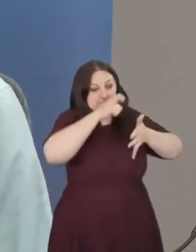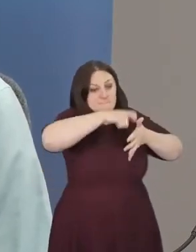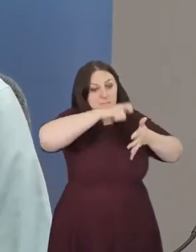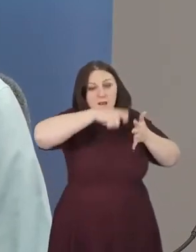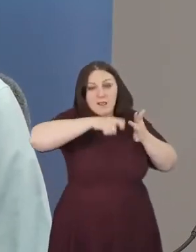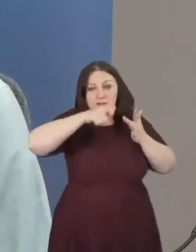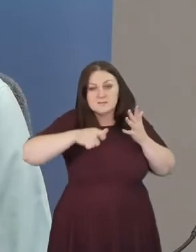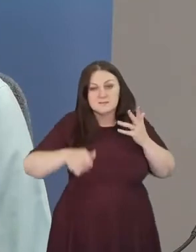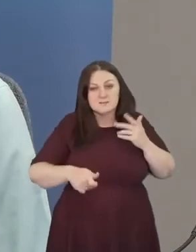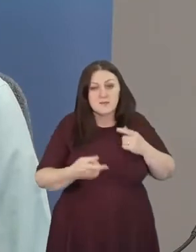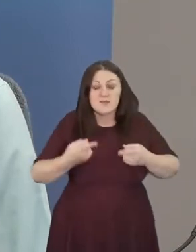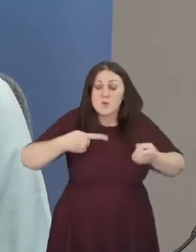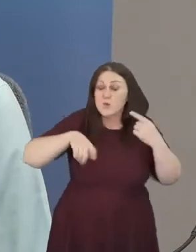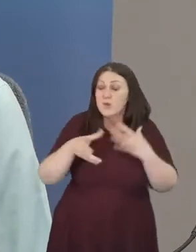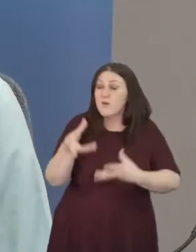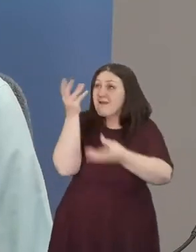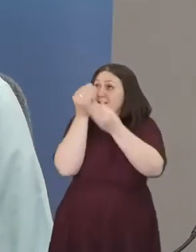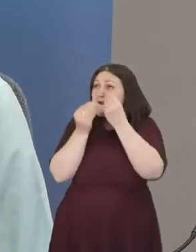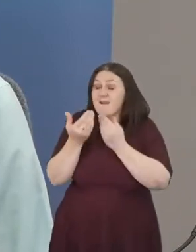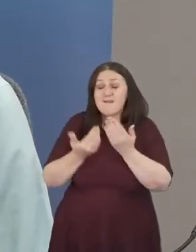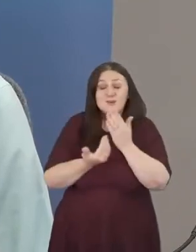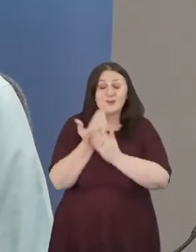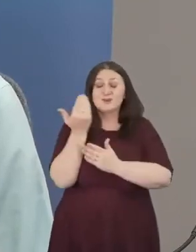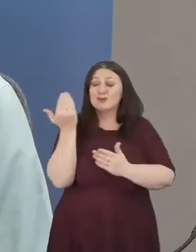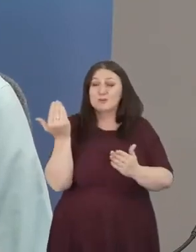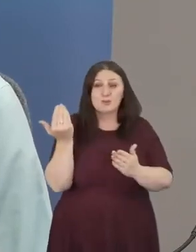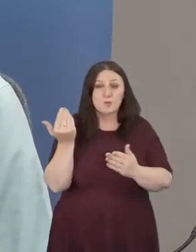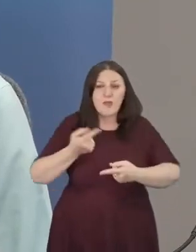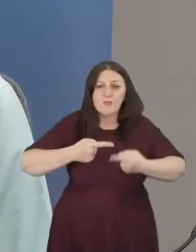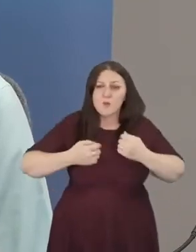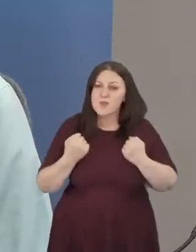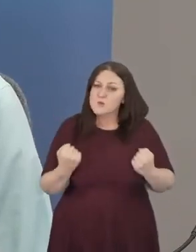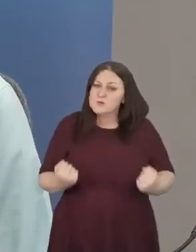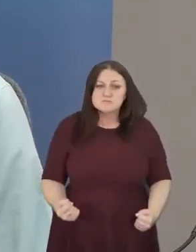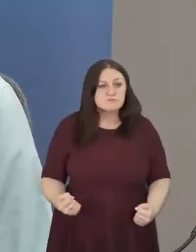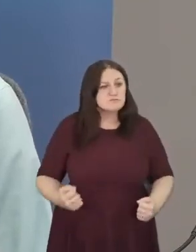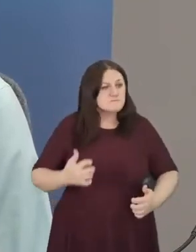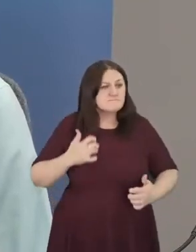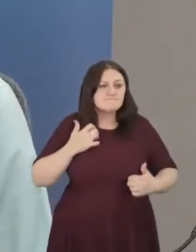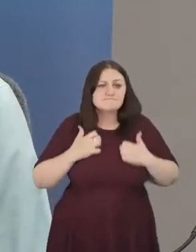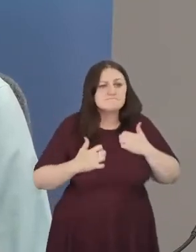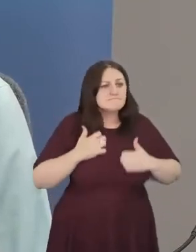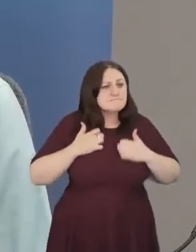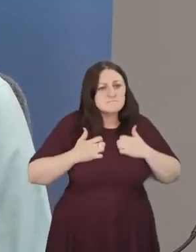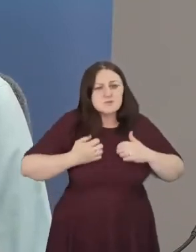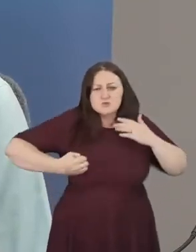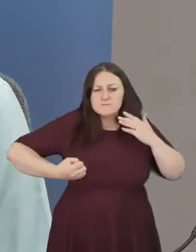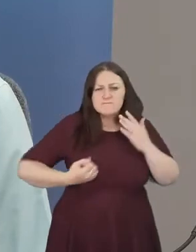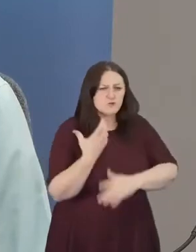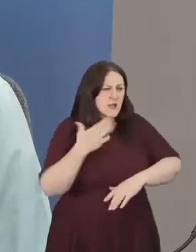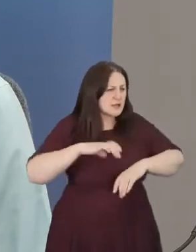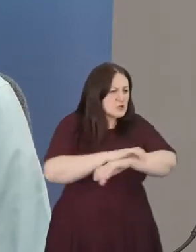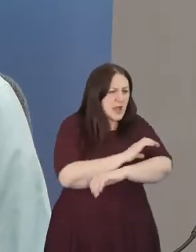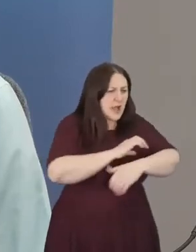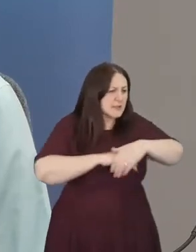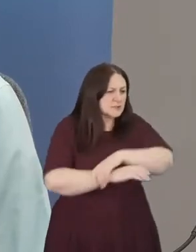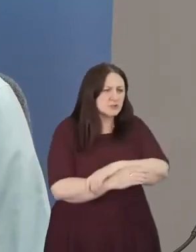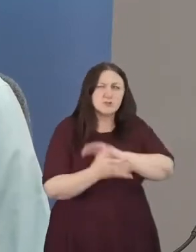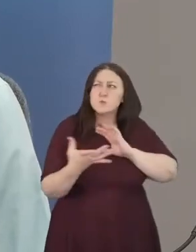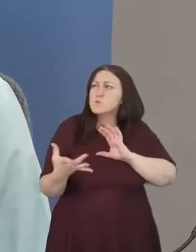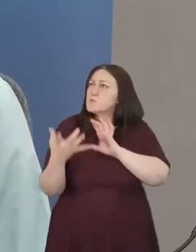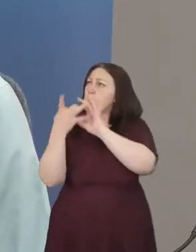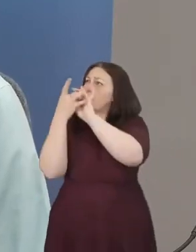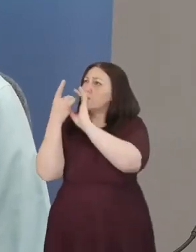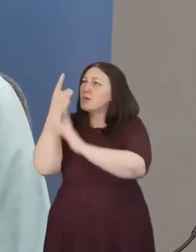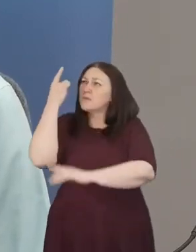things, and that we will be stirred into fresh action, working together with you